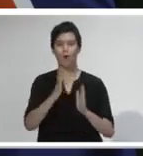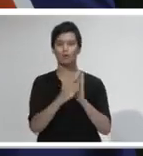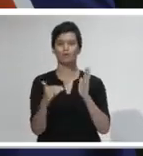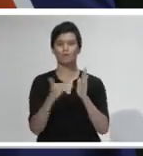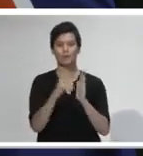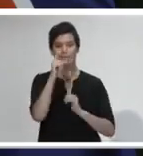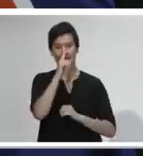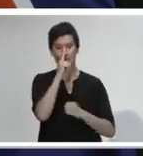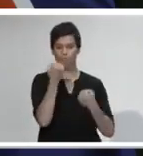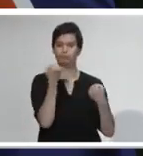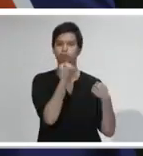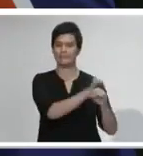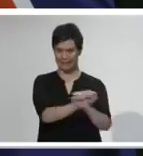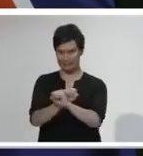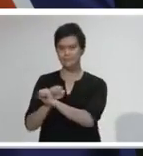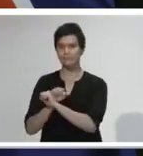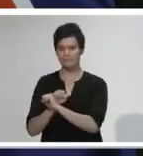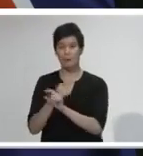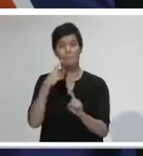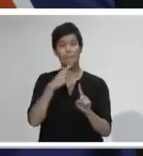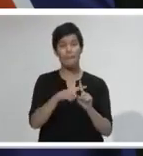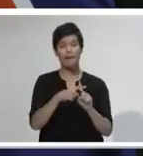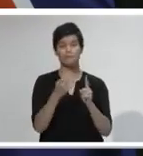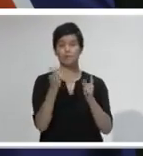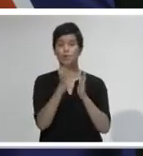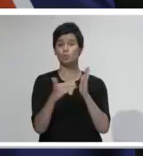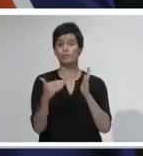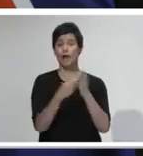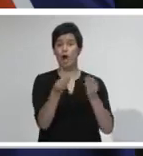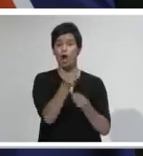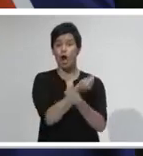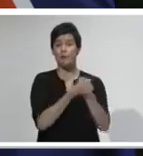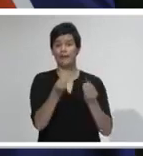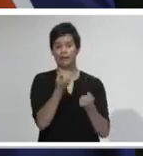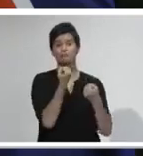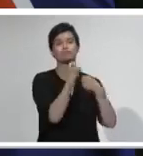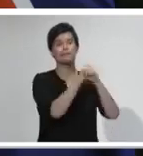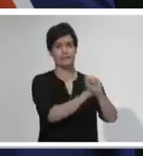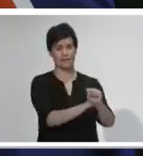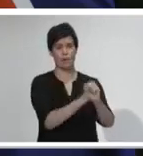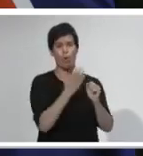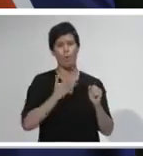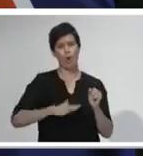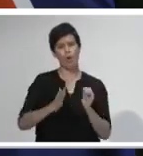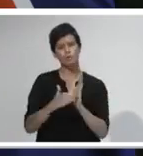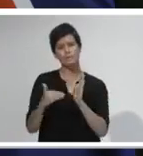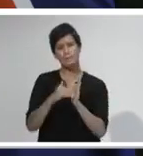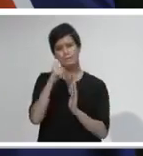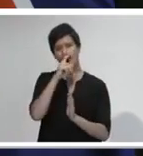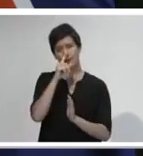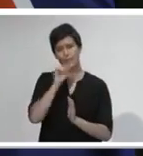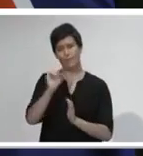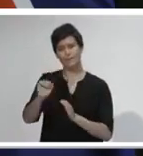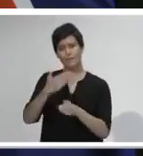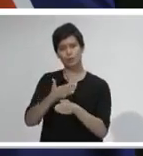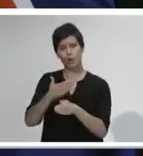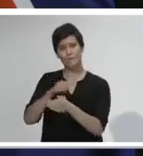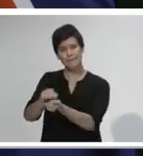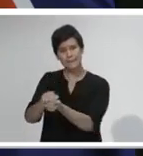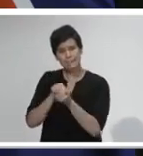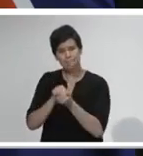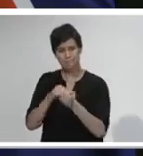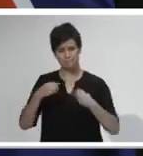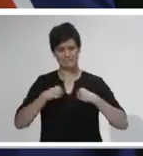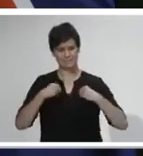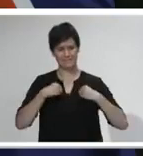cushion the economic blow as well, to keep as many New Zealanders in jobs as possible, and to help businesses remain viable. We